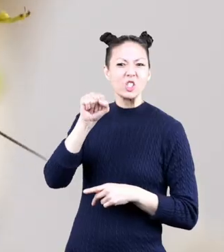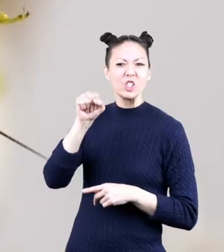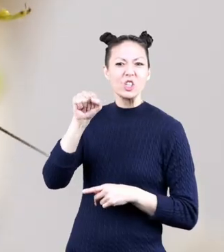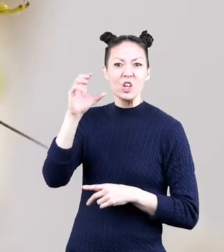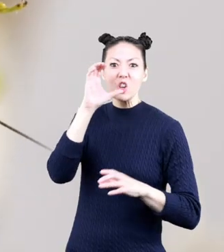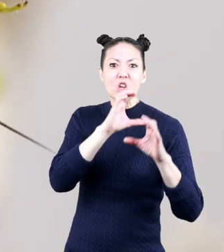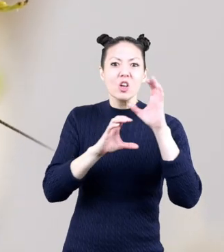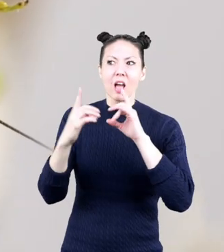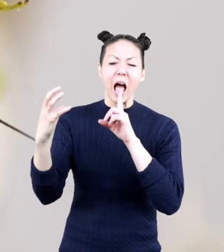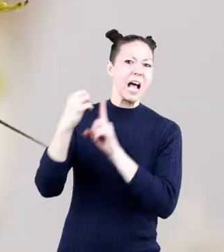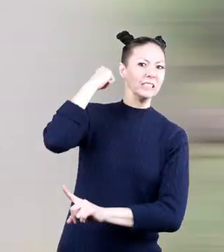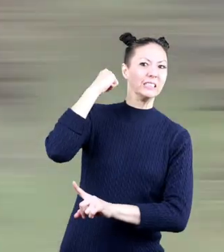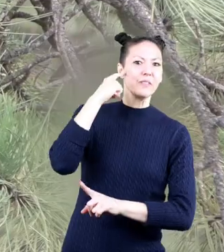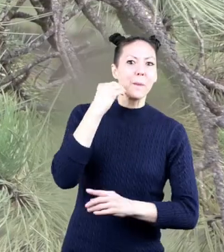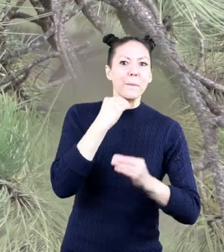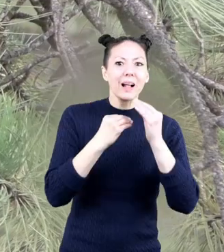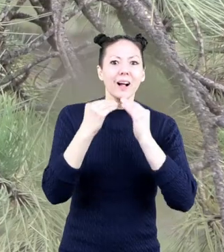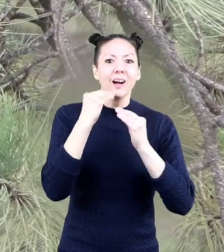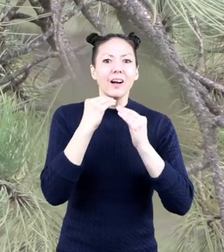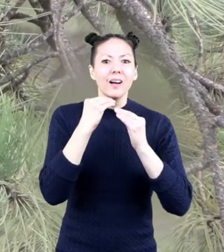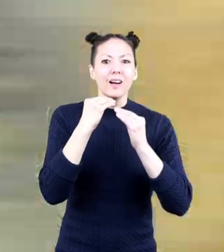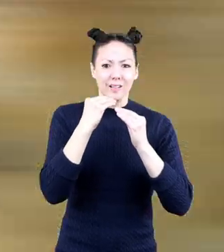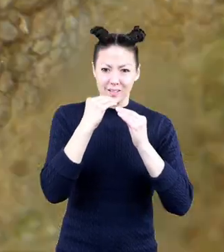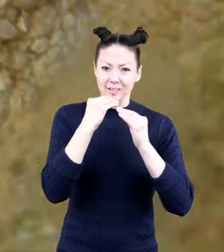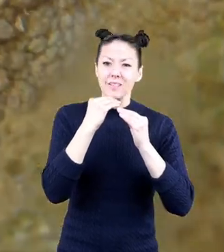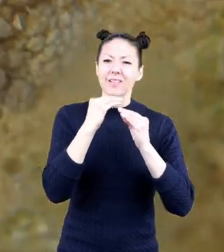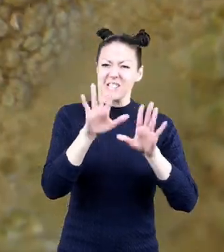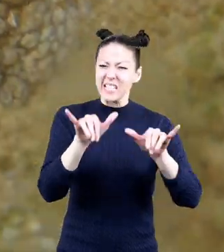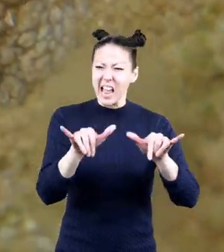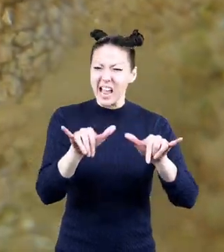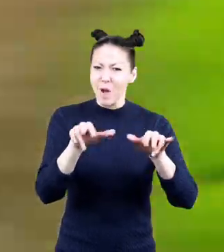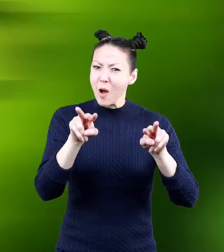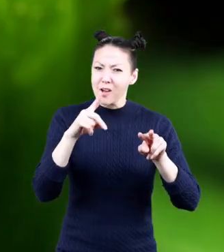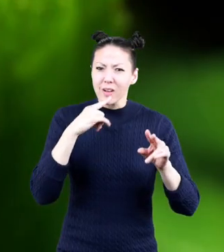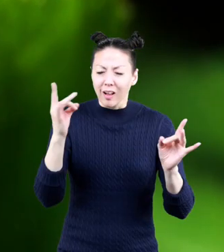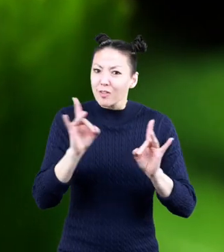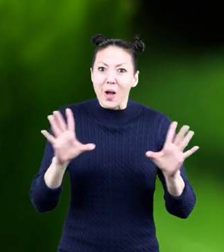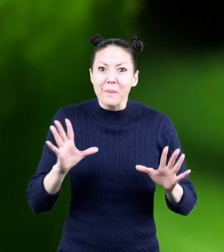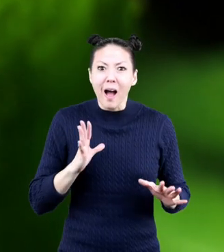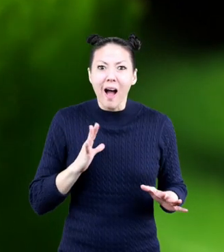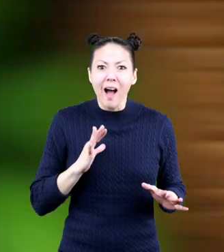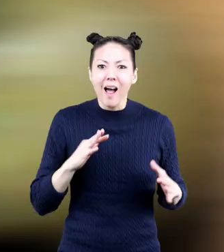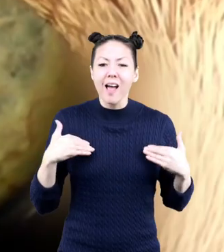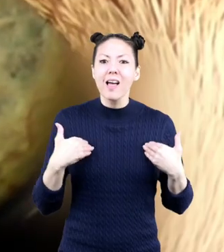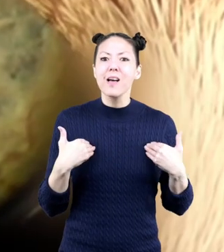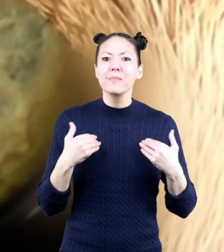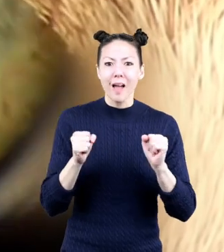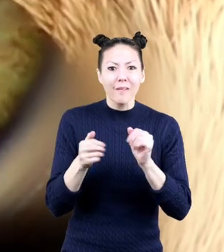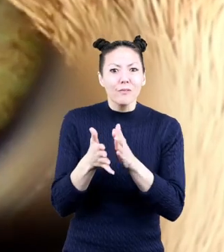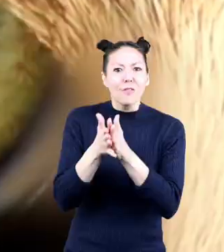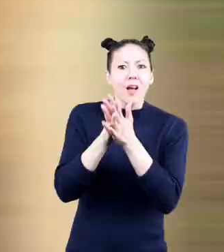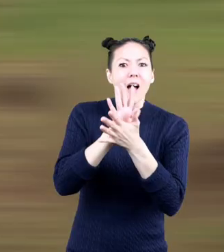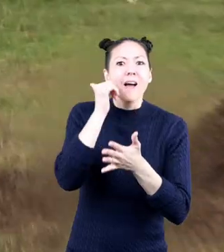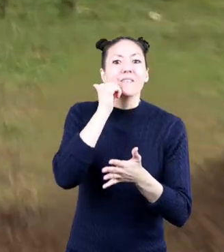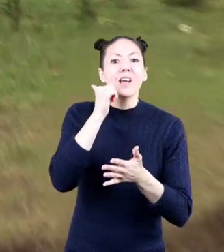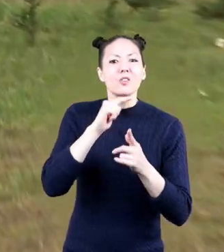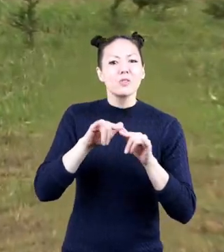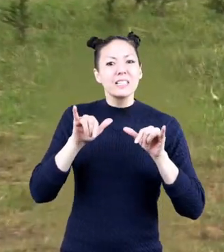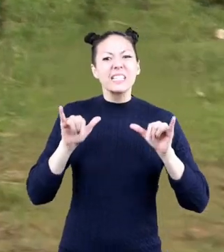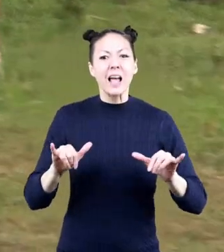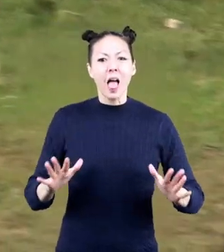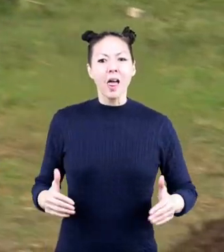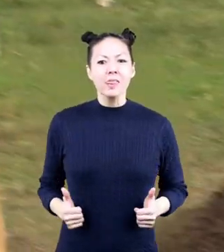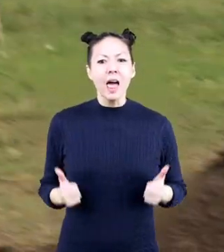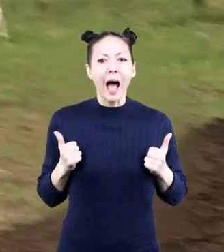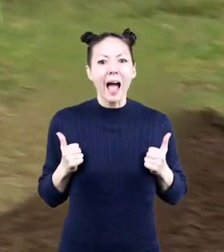looking for a meal. Stick around and find out the many incredible ways animals use camouflage every day